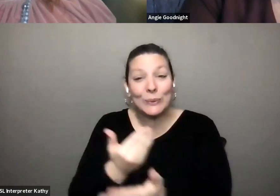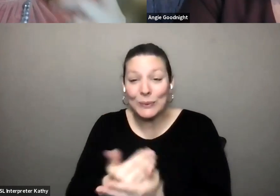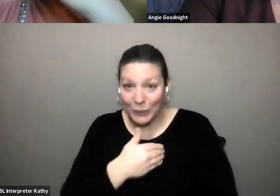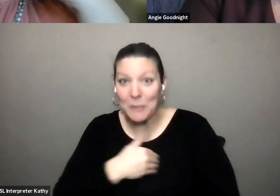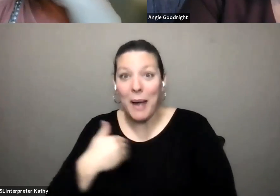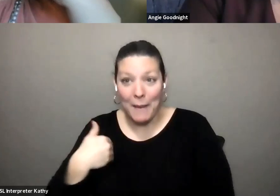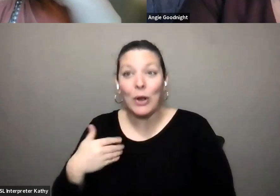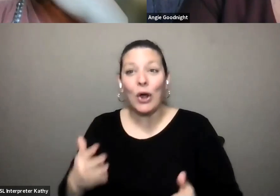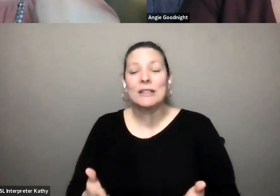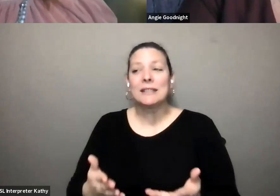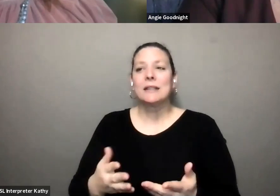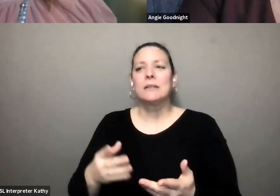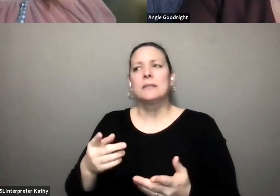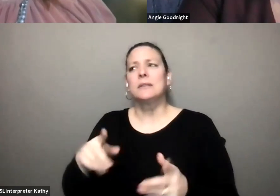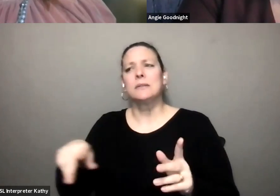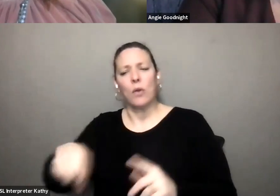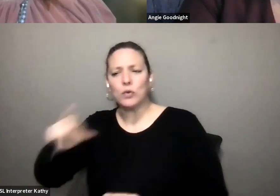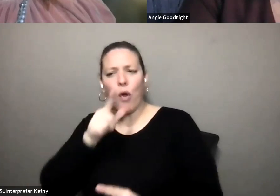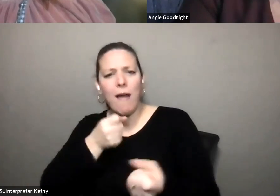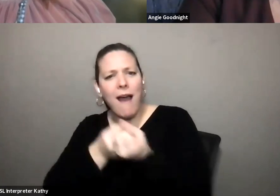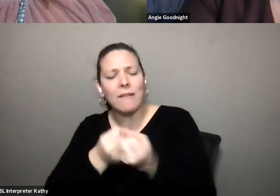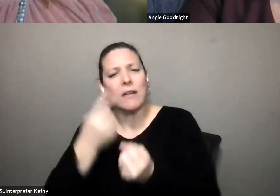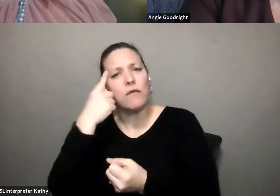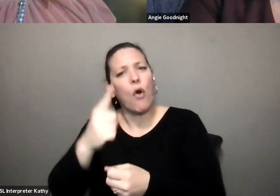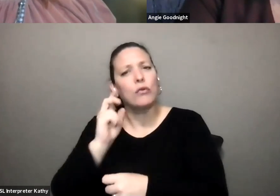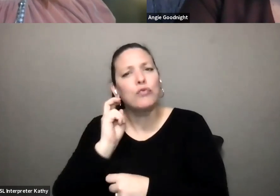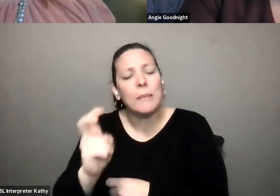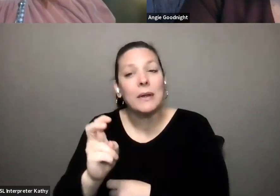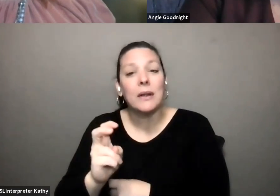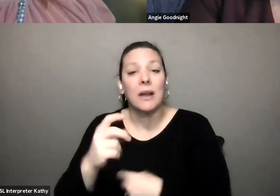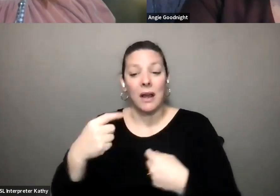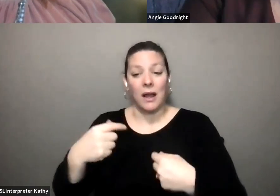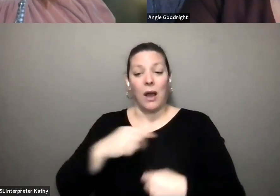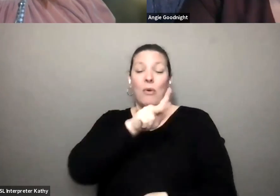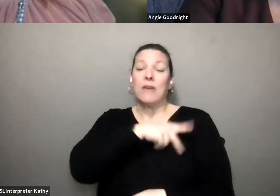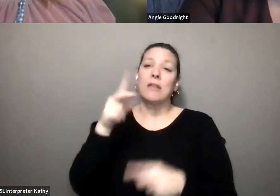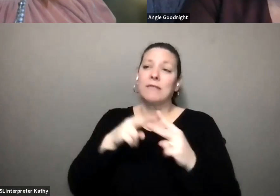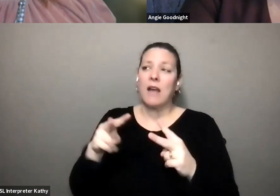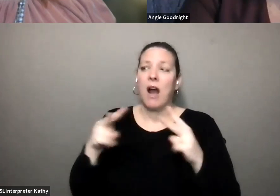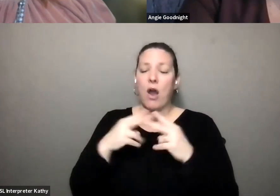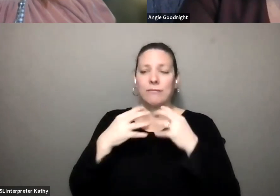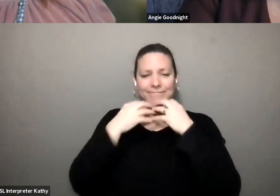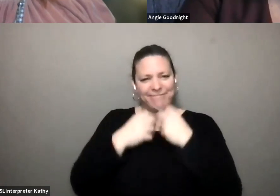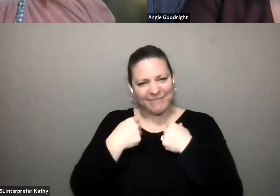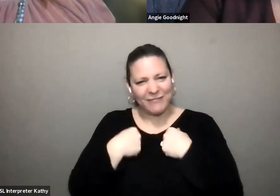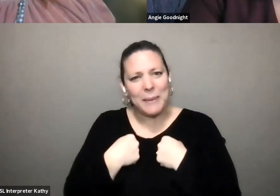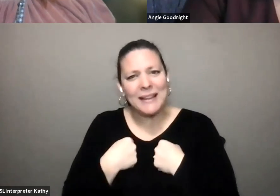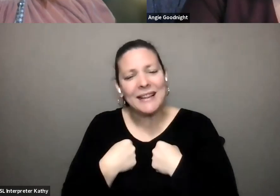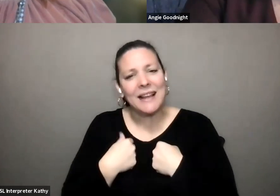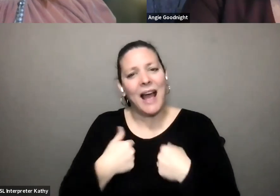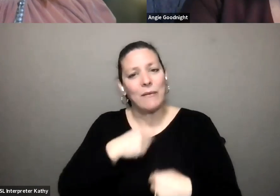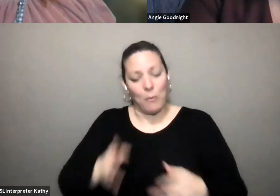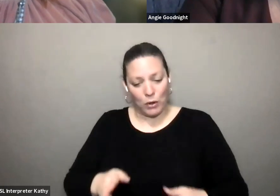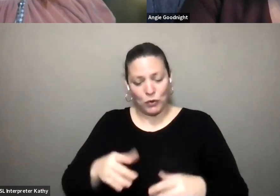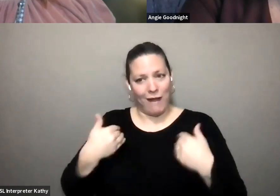you know just advocates for transportation personally this is really dear near and dear to my heart i am a person with a disability